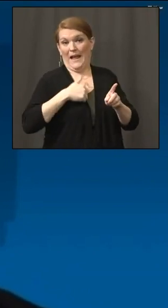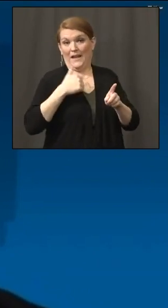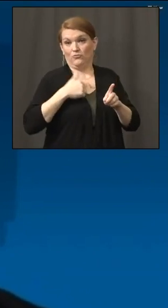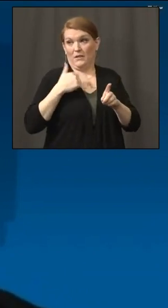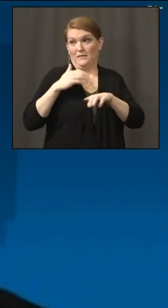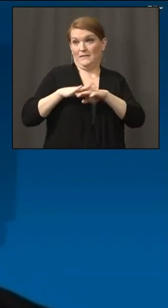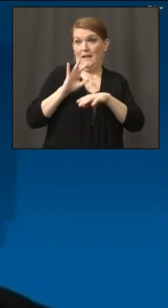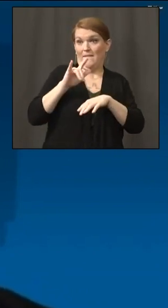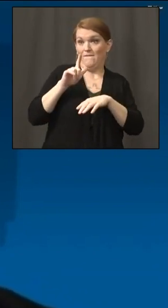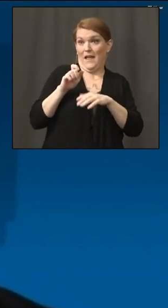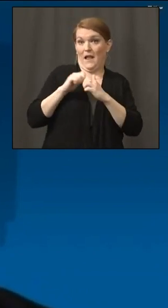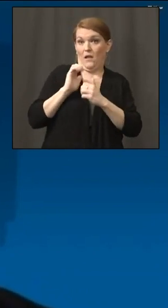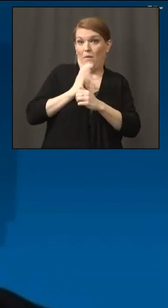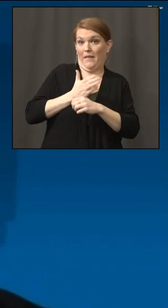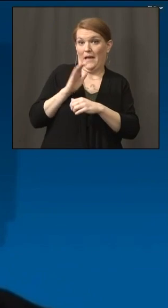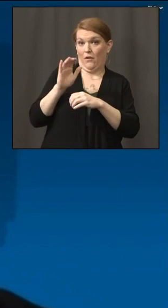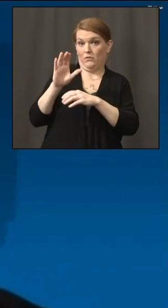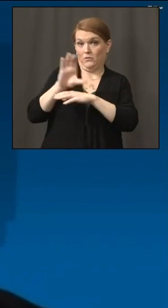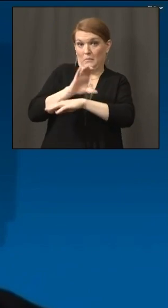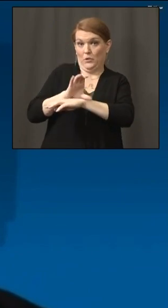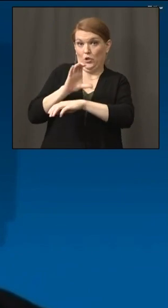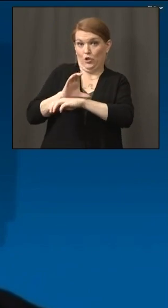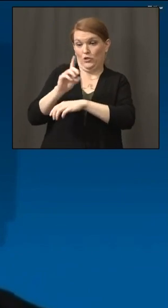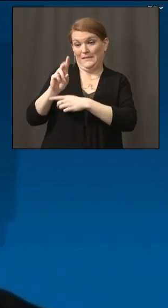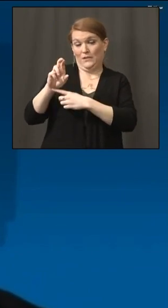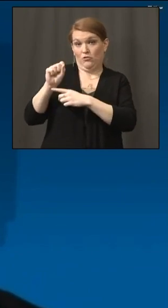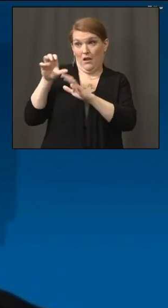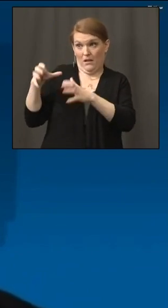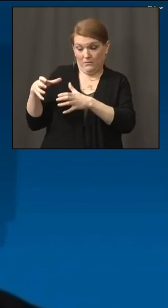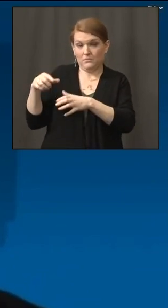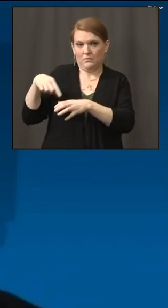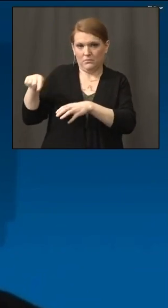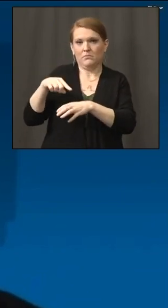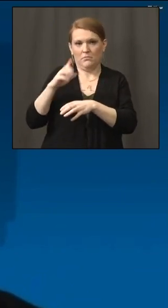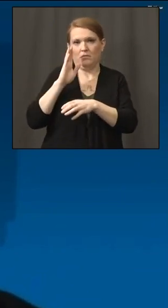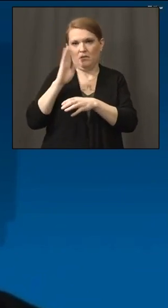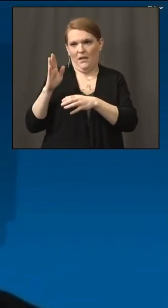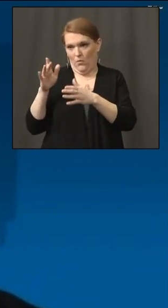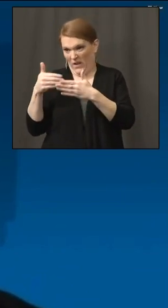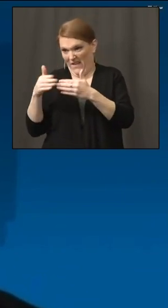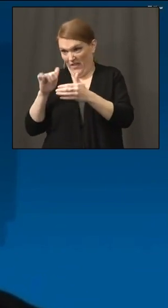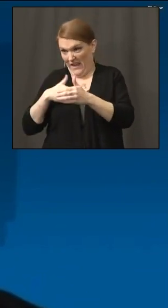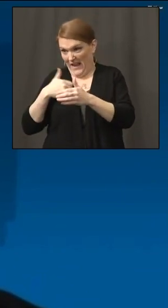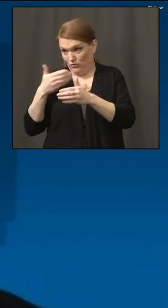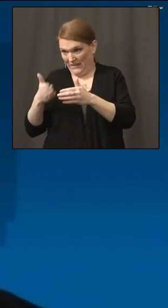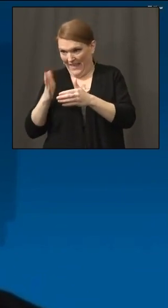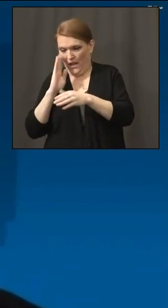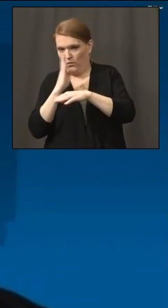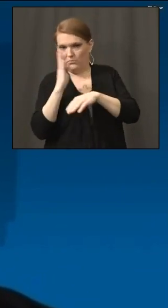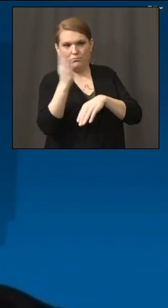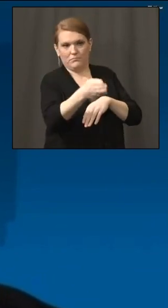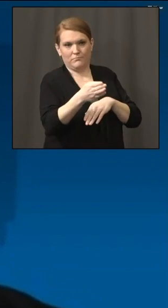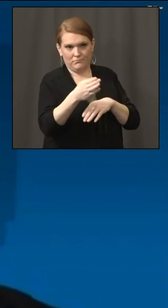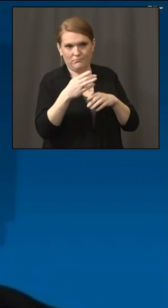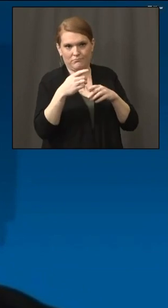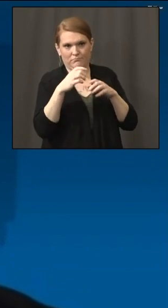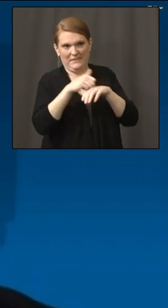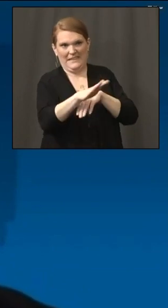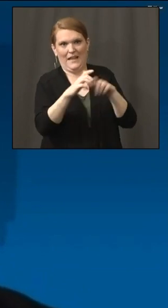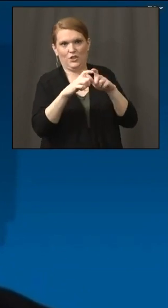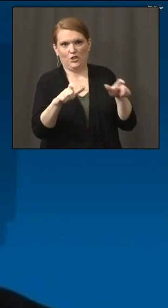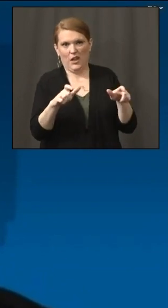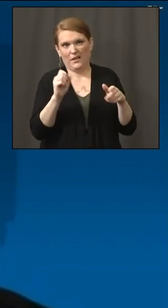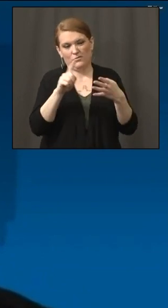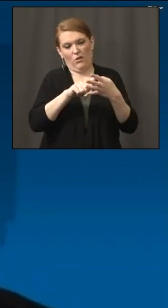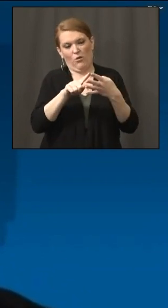this week. So individual businesses who are eligible should be receiving checks in the first week of January. Again,